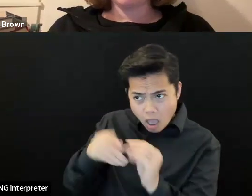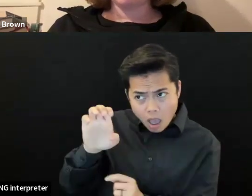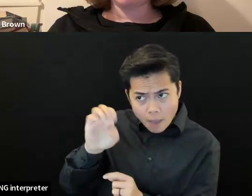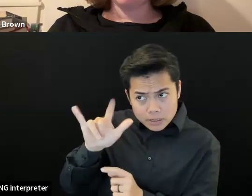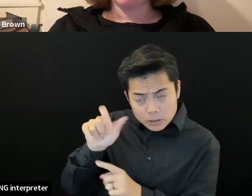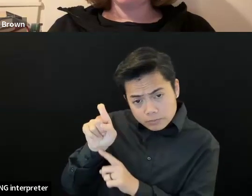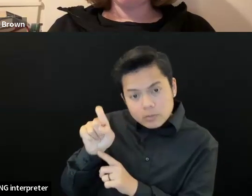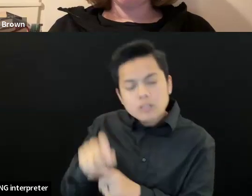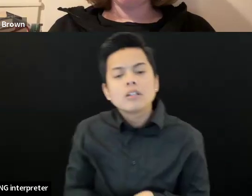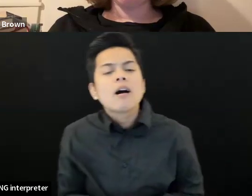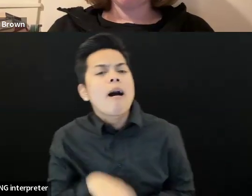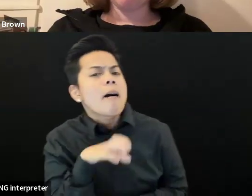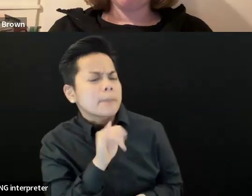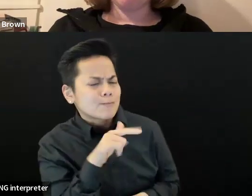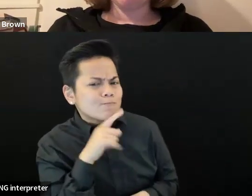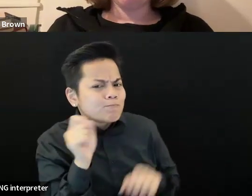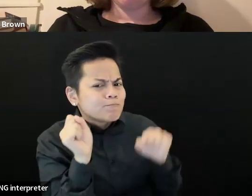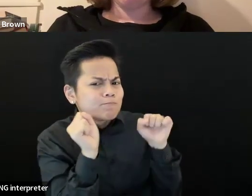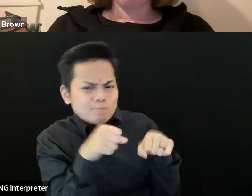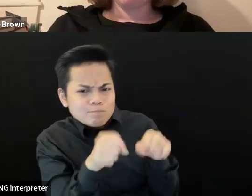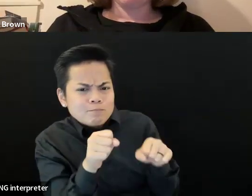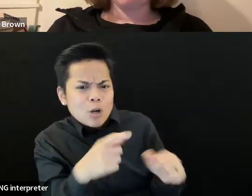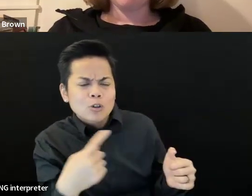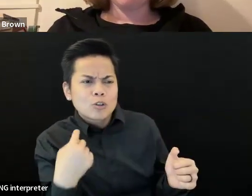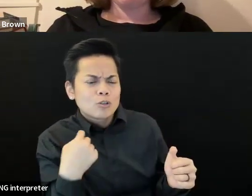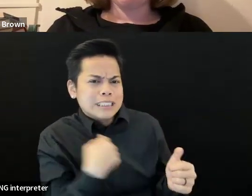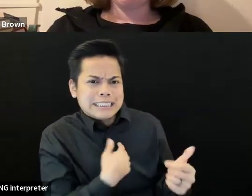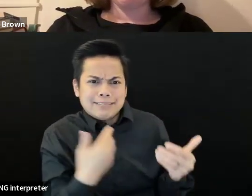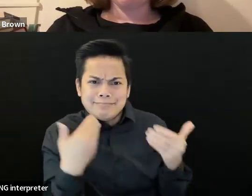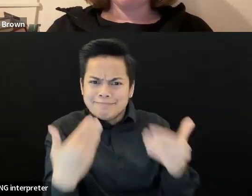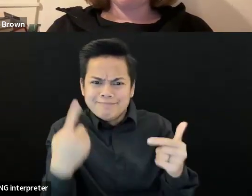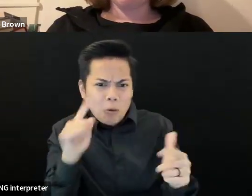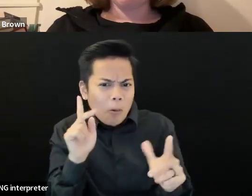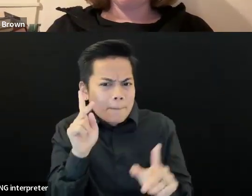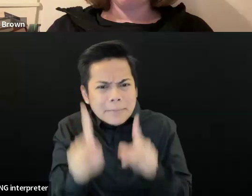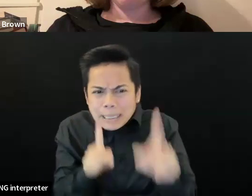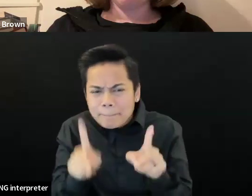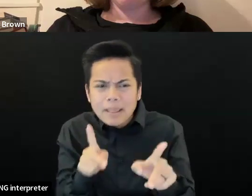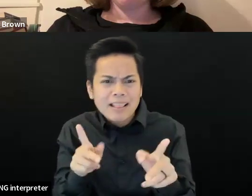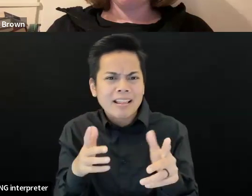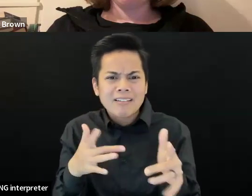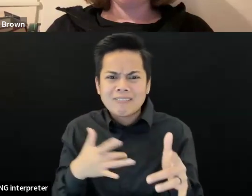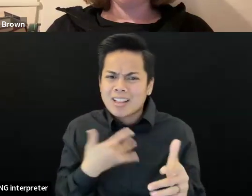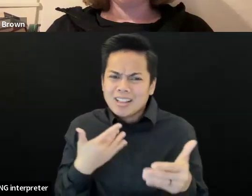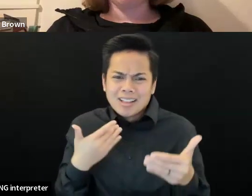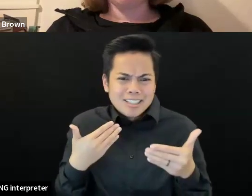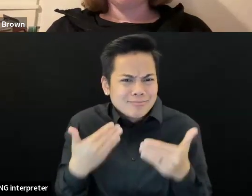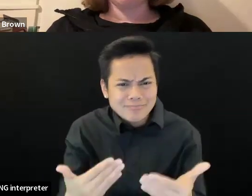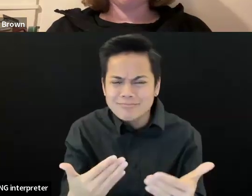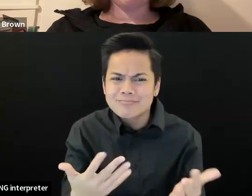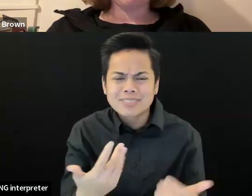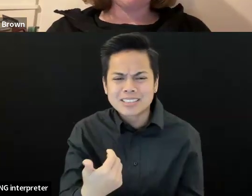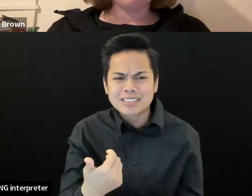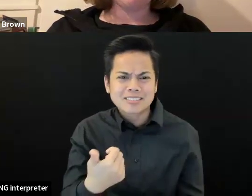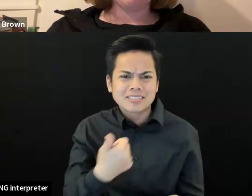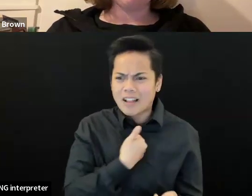hope that people will not be shy about self-promoting and, and getting it out there. And, and there will be a lot of efforts as we get closer